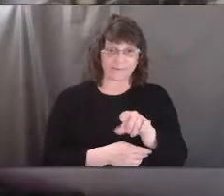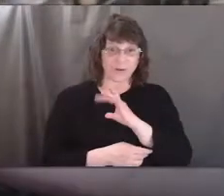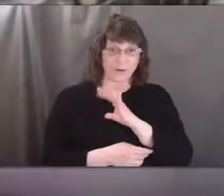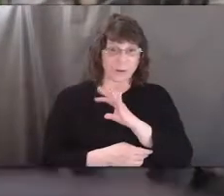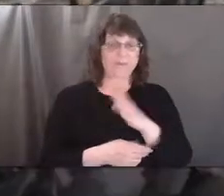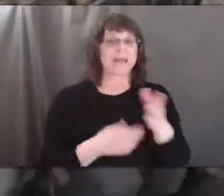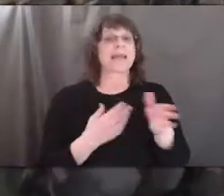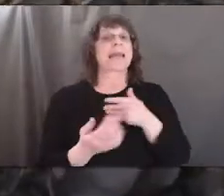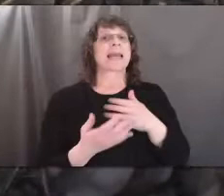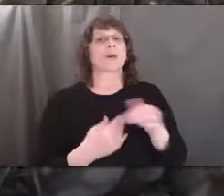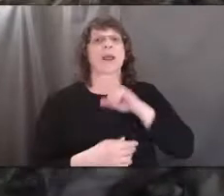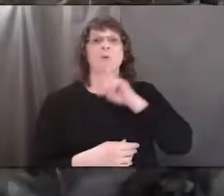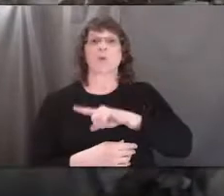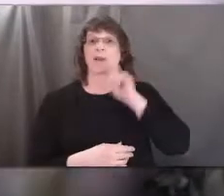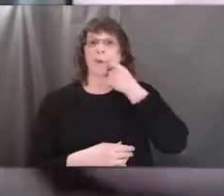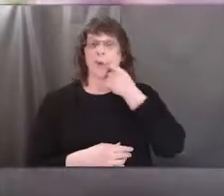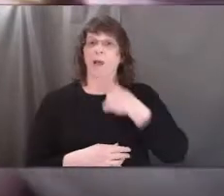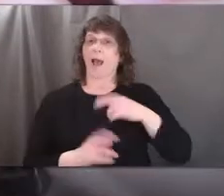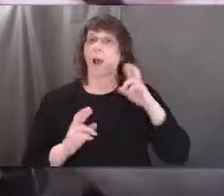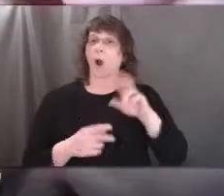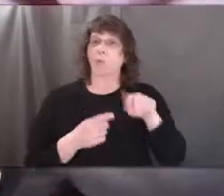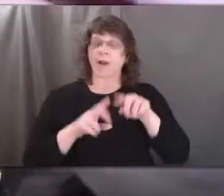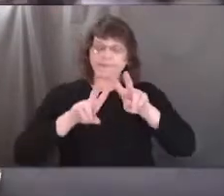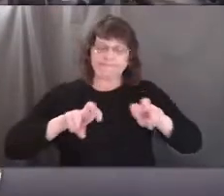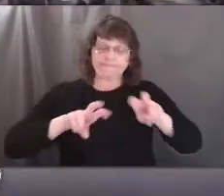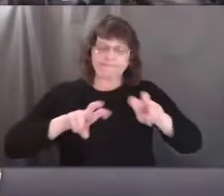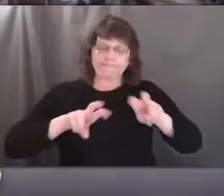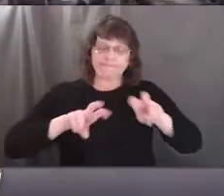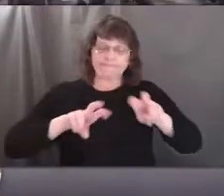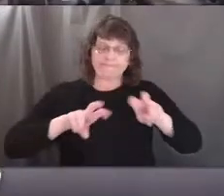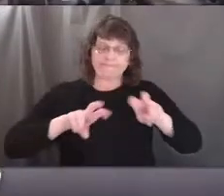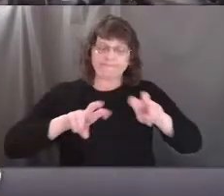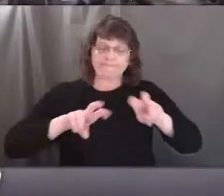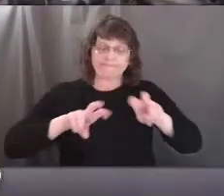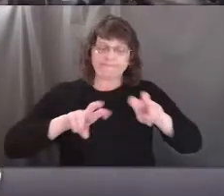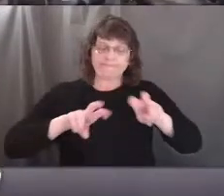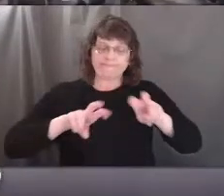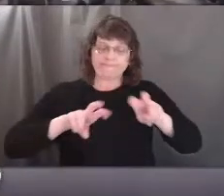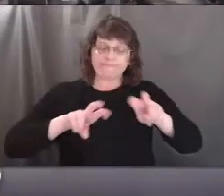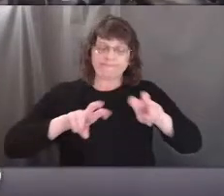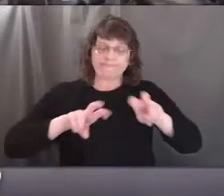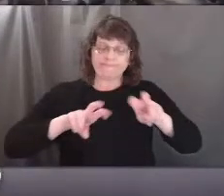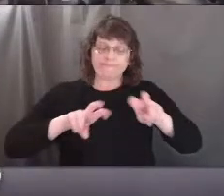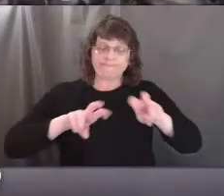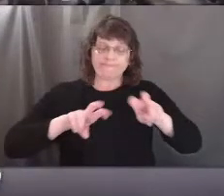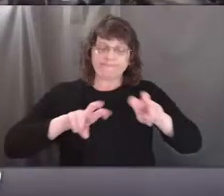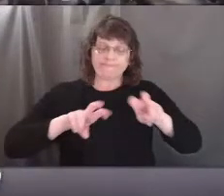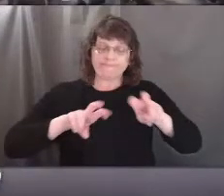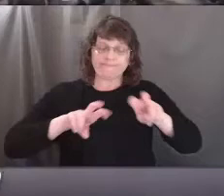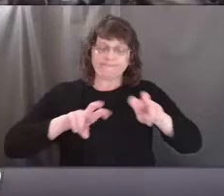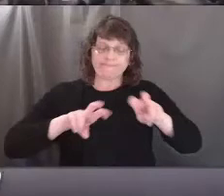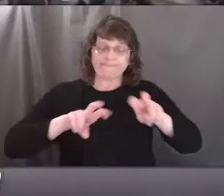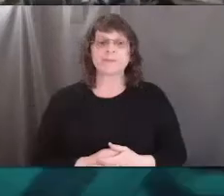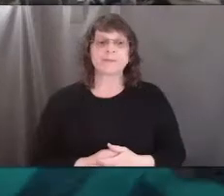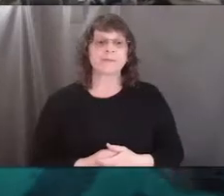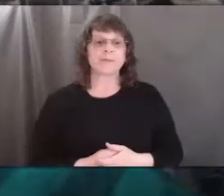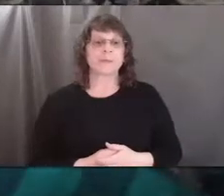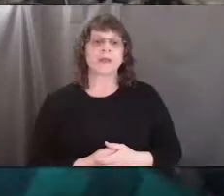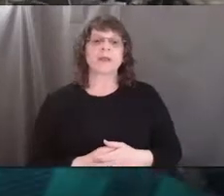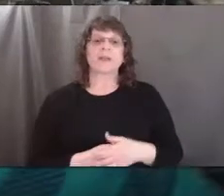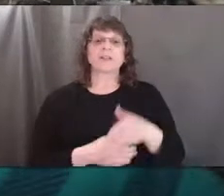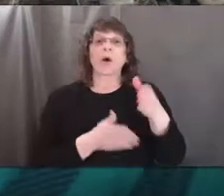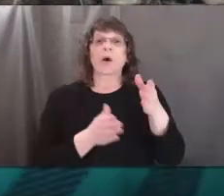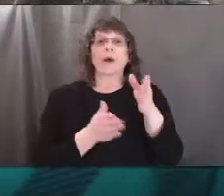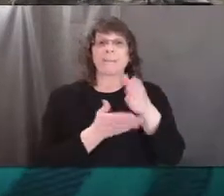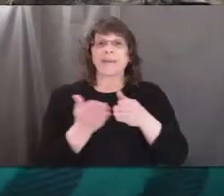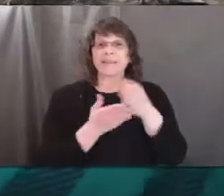Anyway, super super cool. So I hope when you're going through your own piece of ground that you find a skeletonized leaf as well. I'm finding smaller and